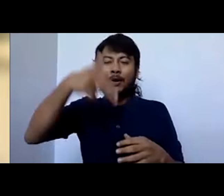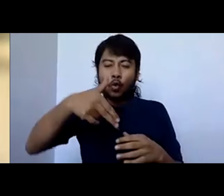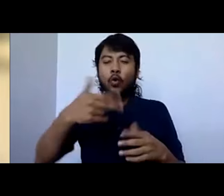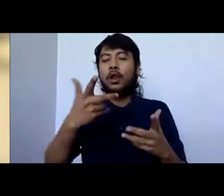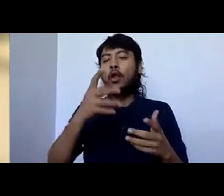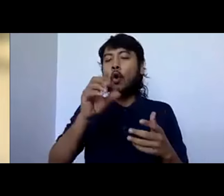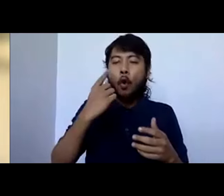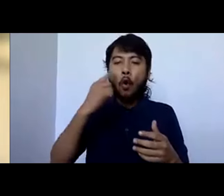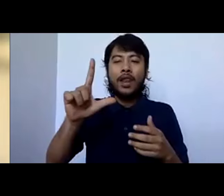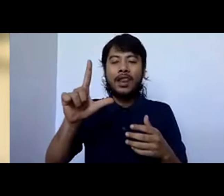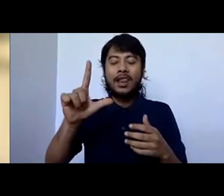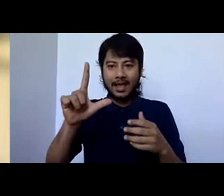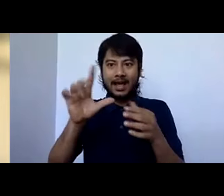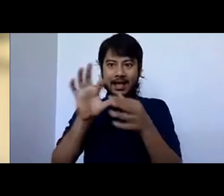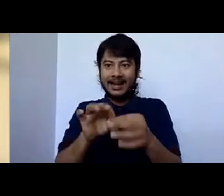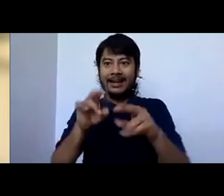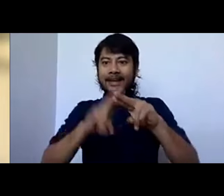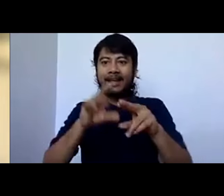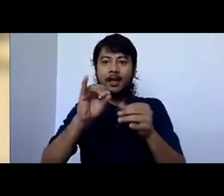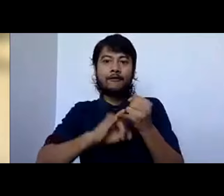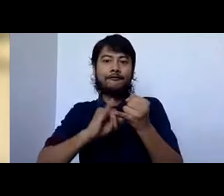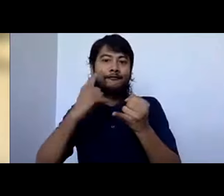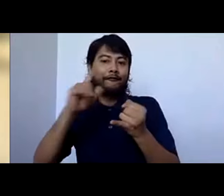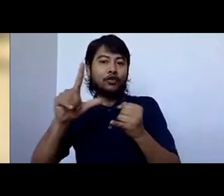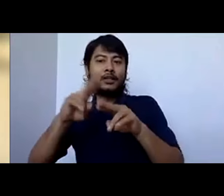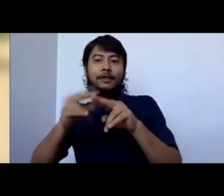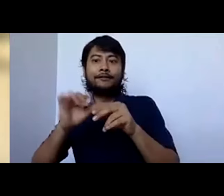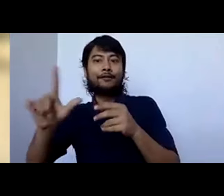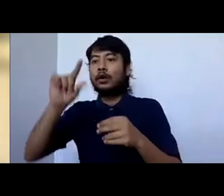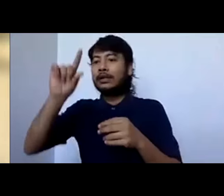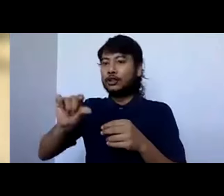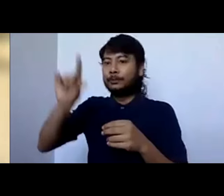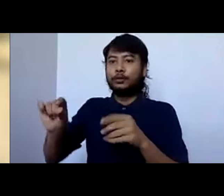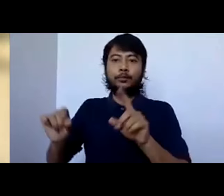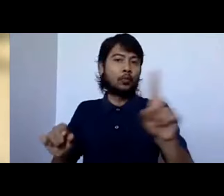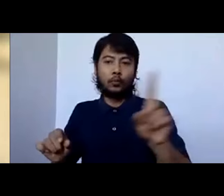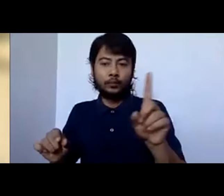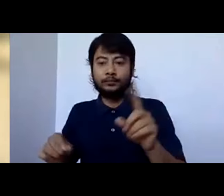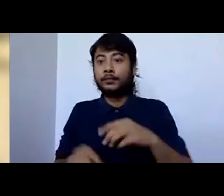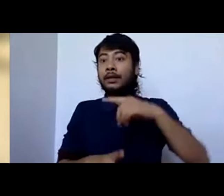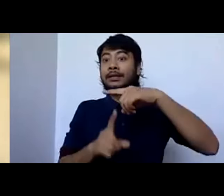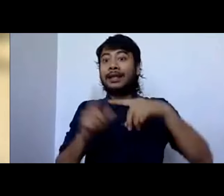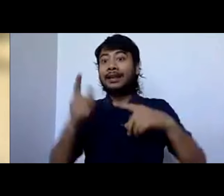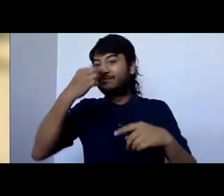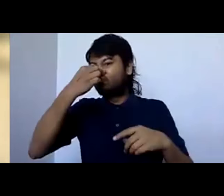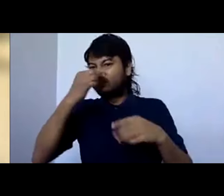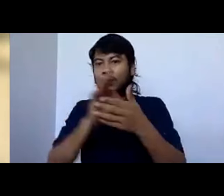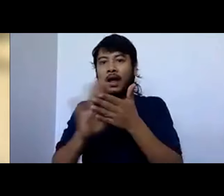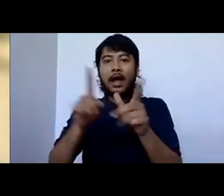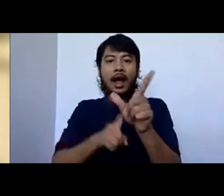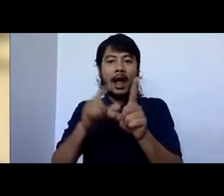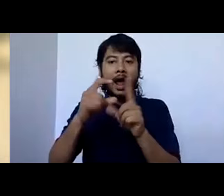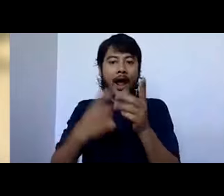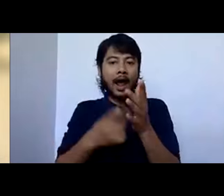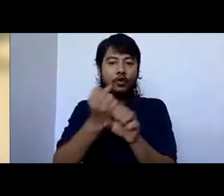energy research center to look at hydrogen economy in the same place where, you know, the offshore oil and gas mining was